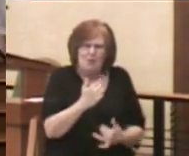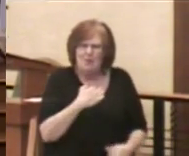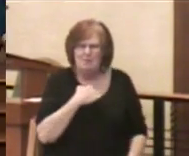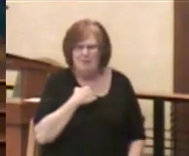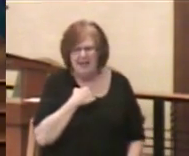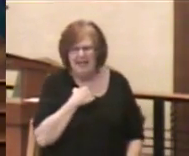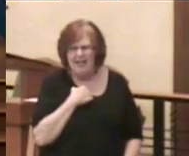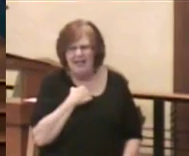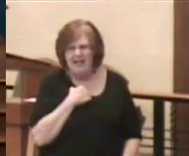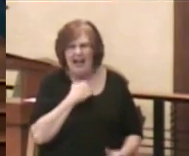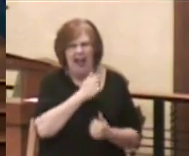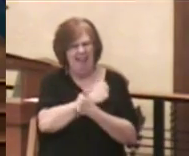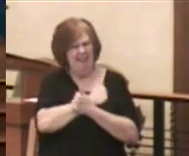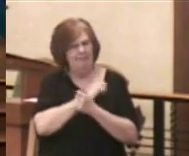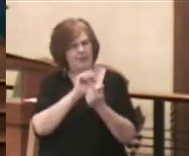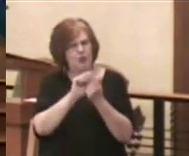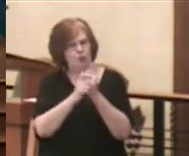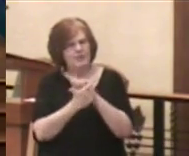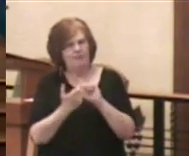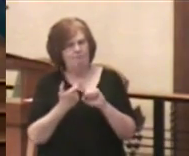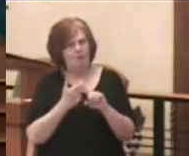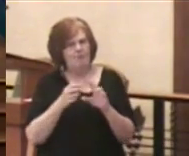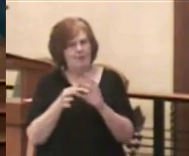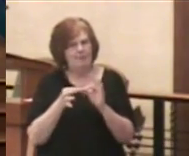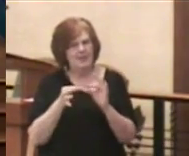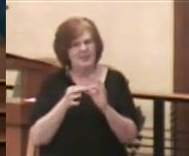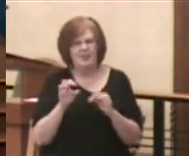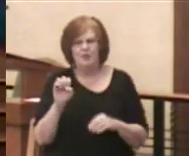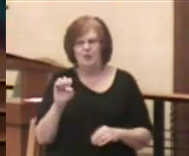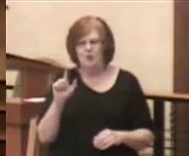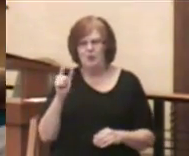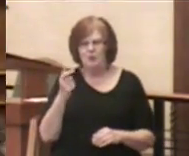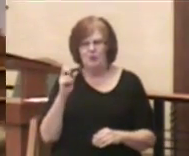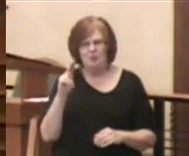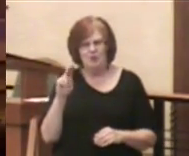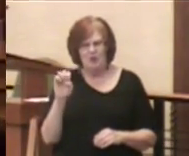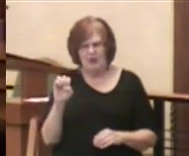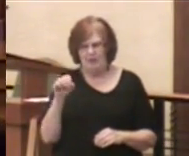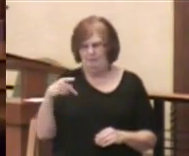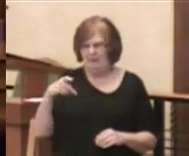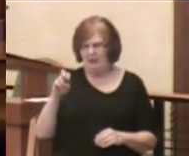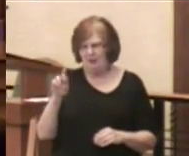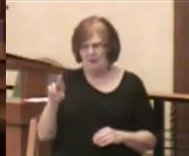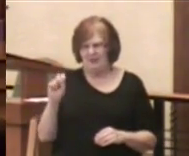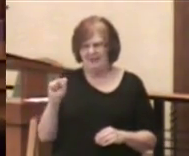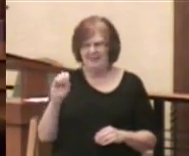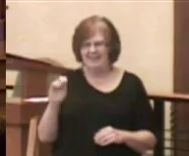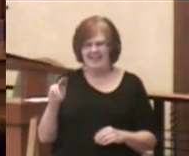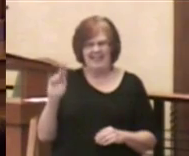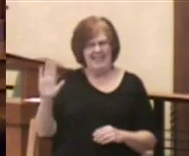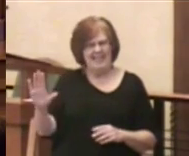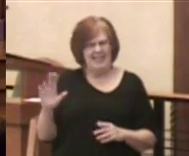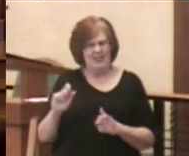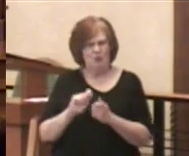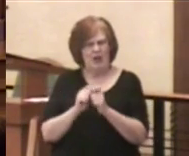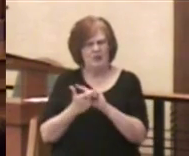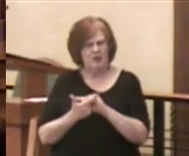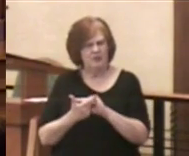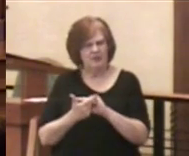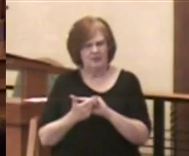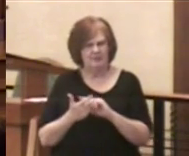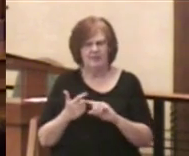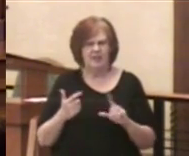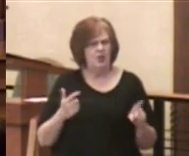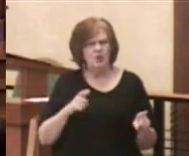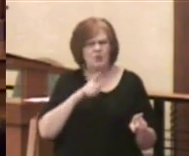I love the translation from the message, Eugene Peterson's translation of the Bible. You don't need more